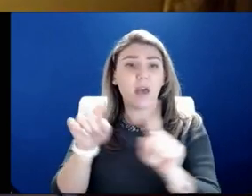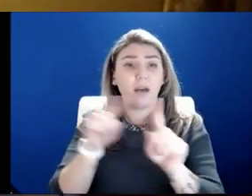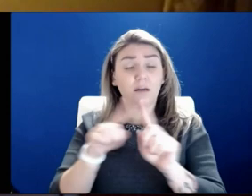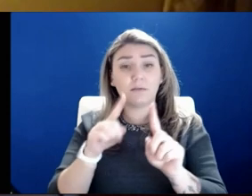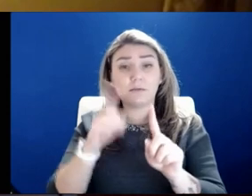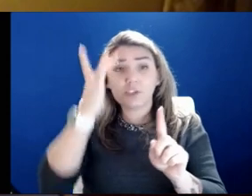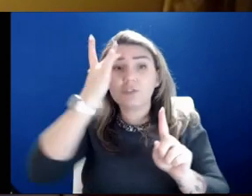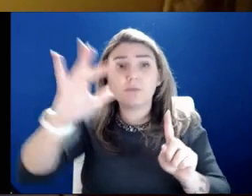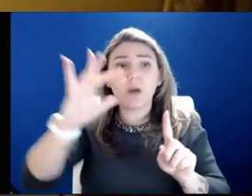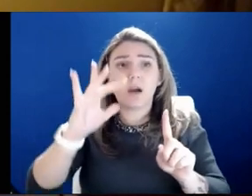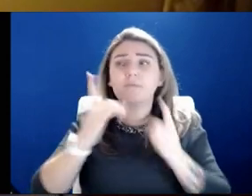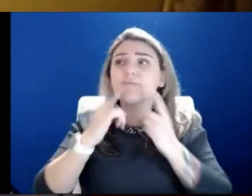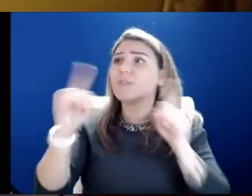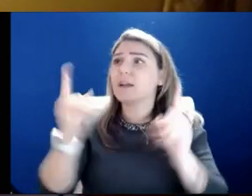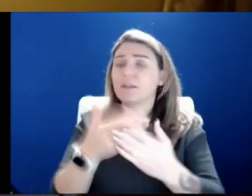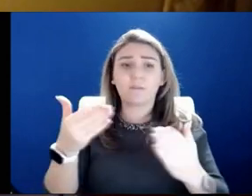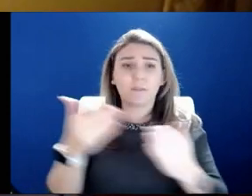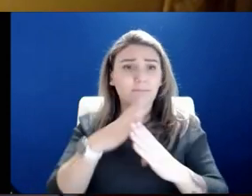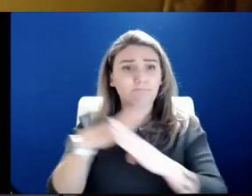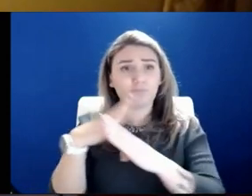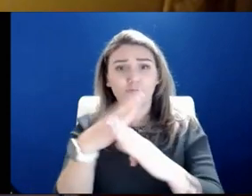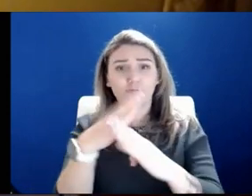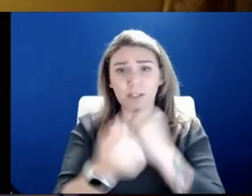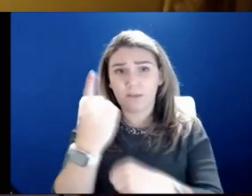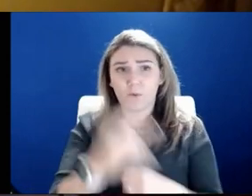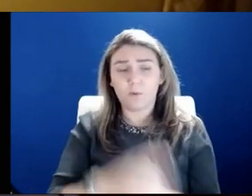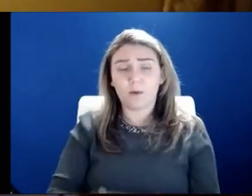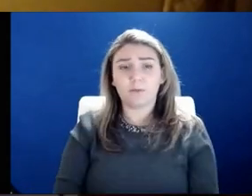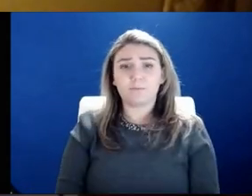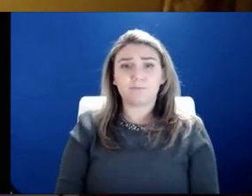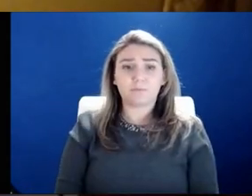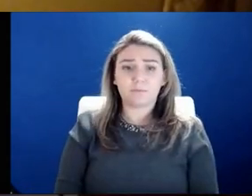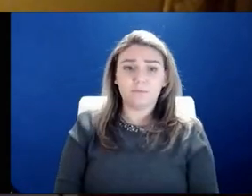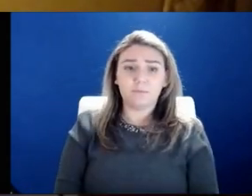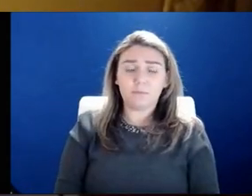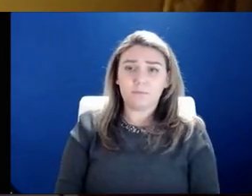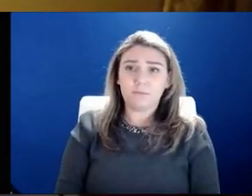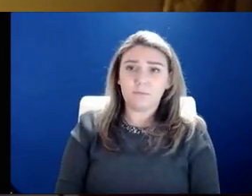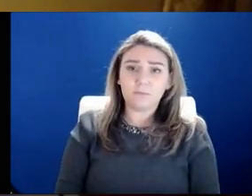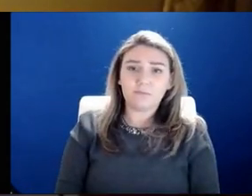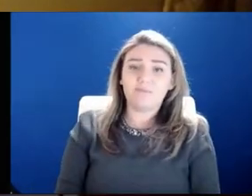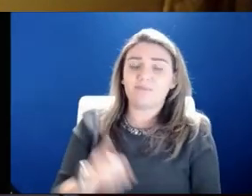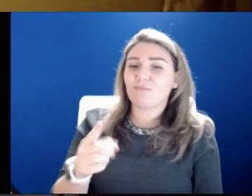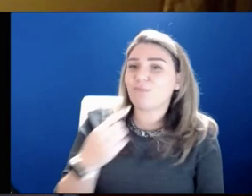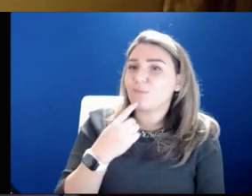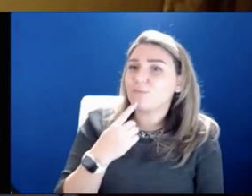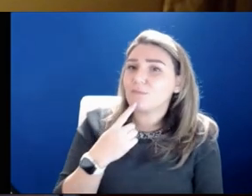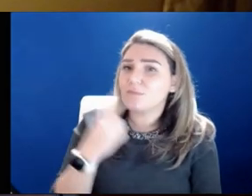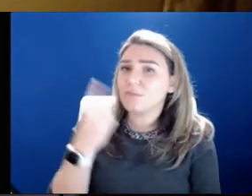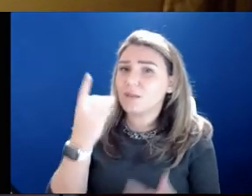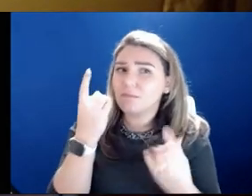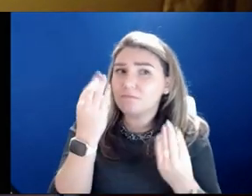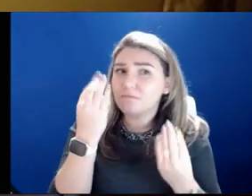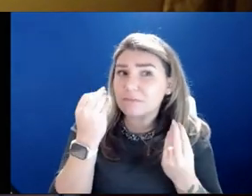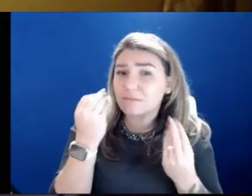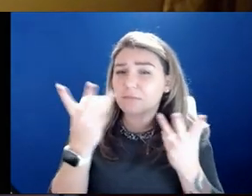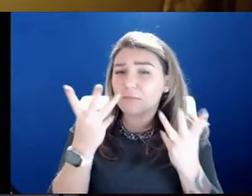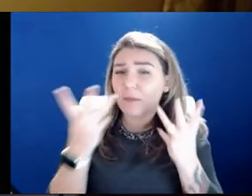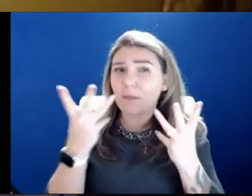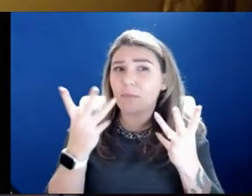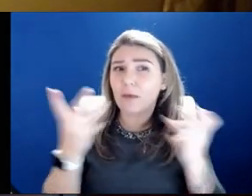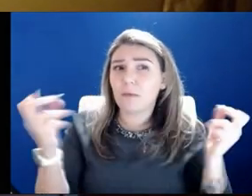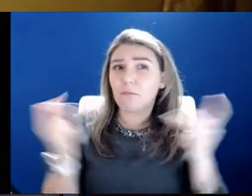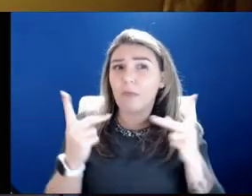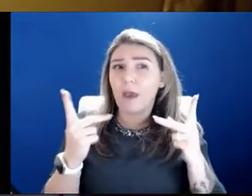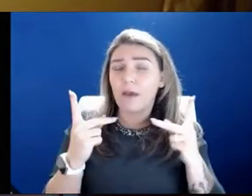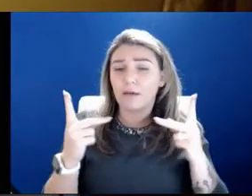effective things that we can do to protect everything. But just to not put words in your mouth, you're saying you're considering very soon getting back together with the core